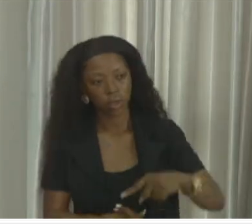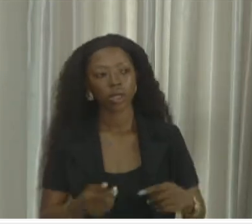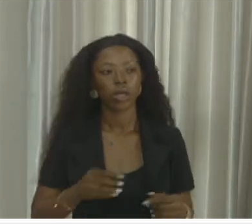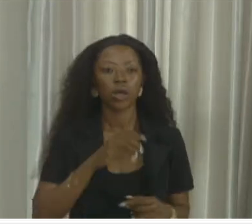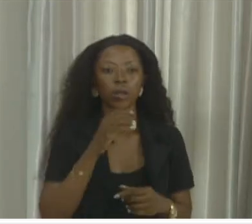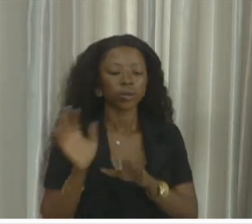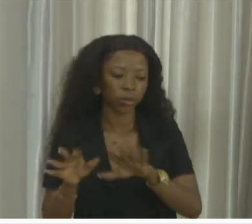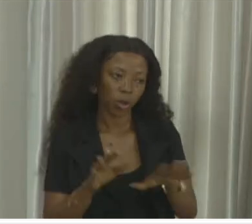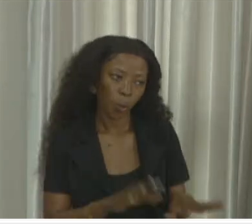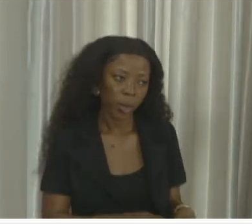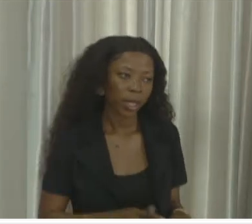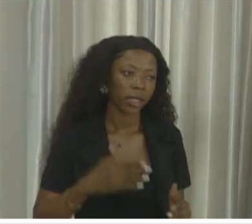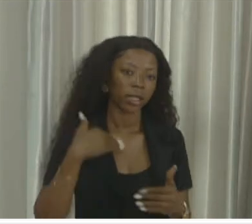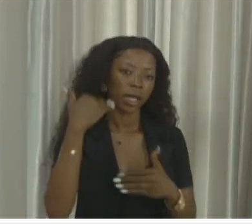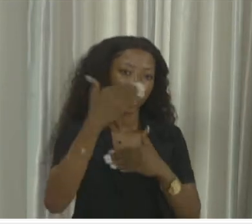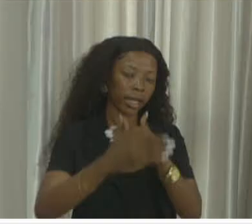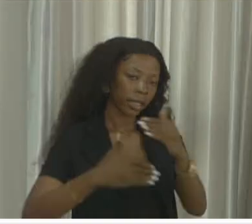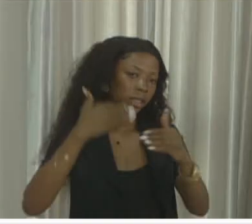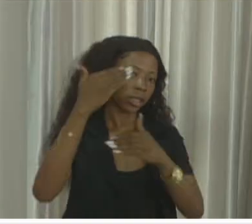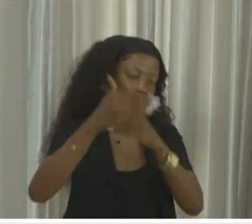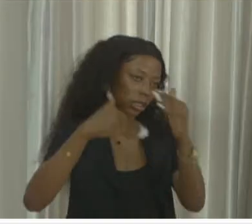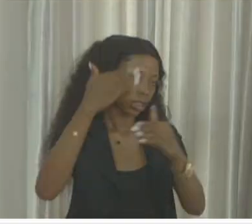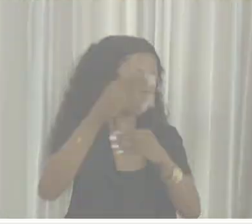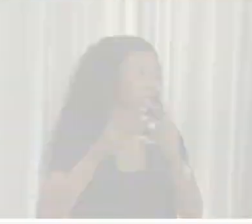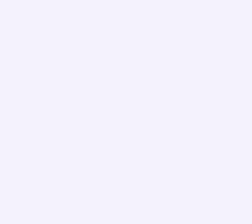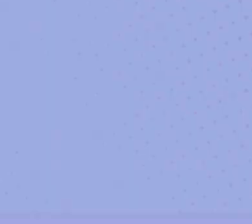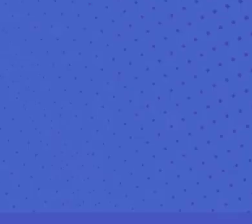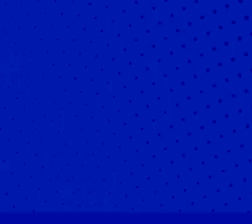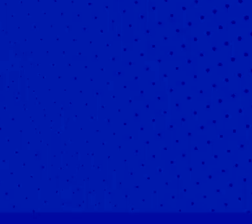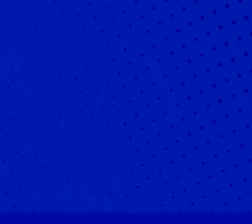employ salon for the people that will get for camp beer. will pick in and grab picking them.